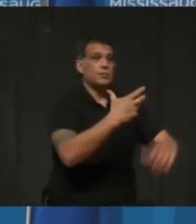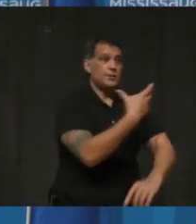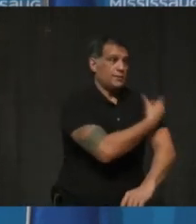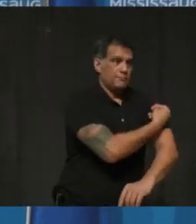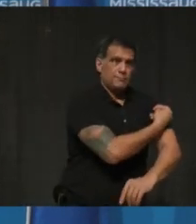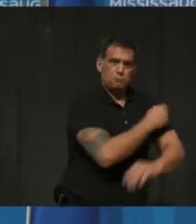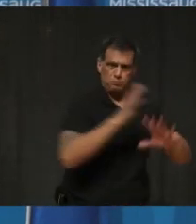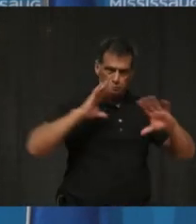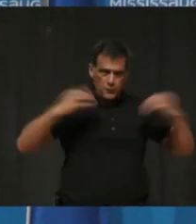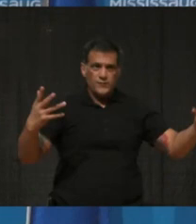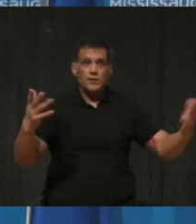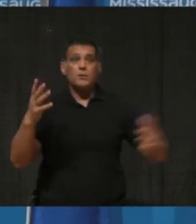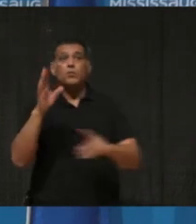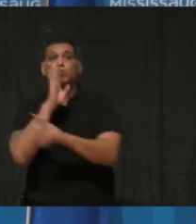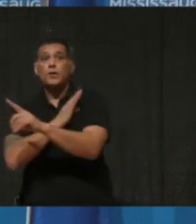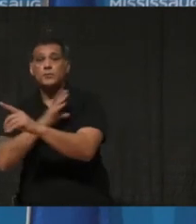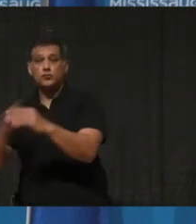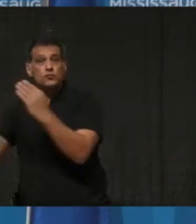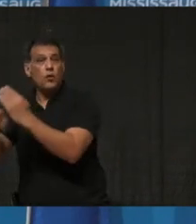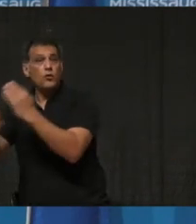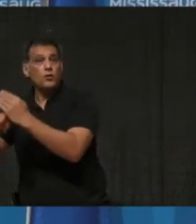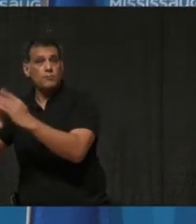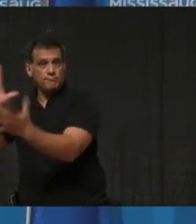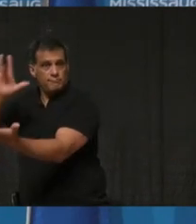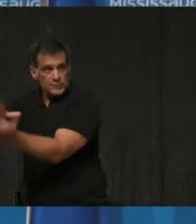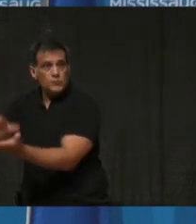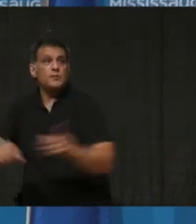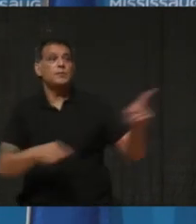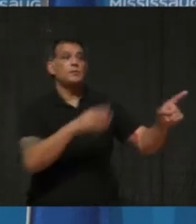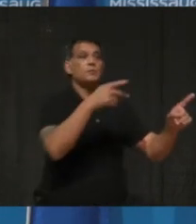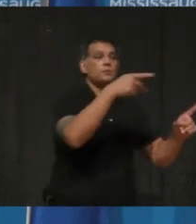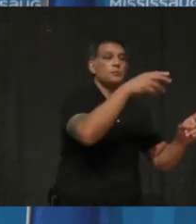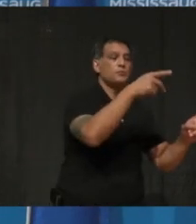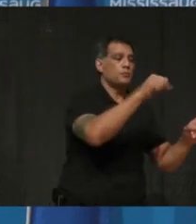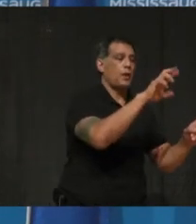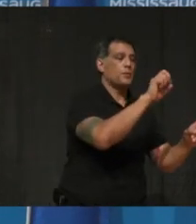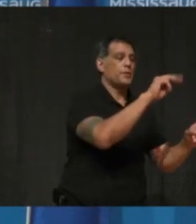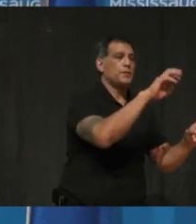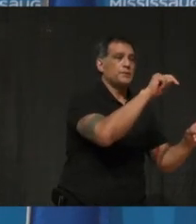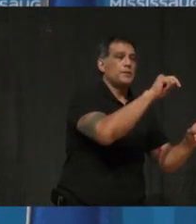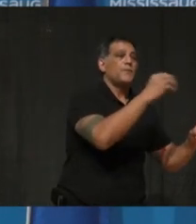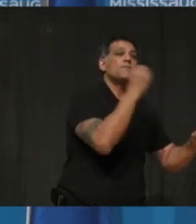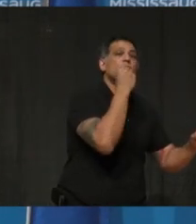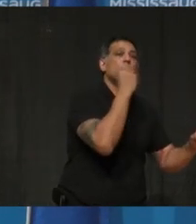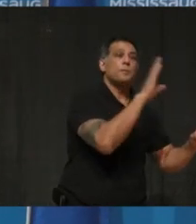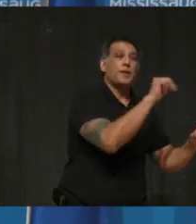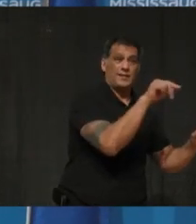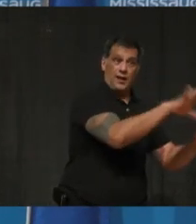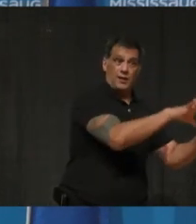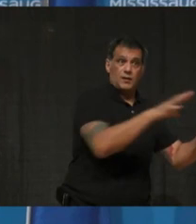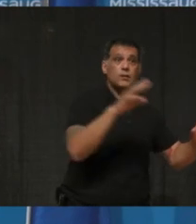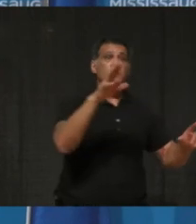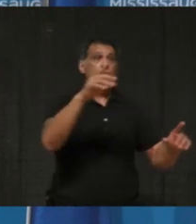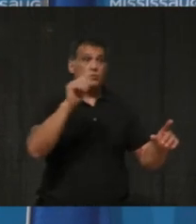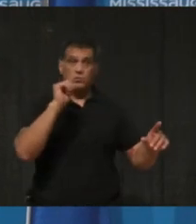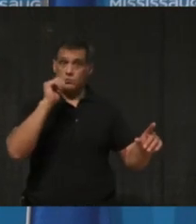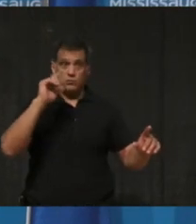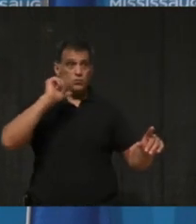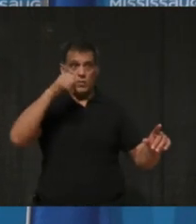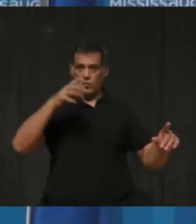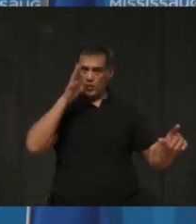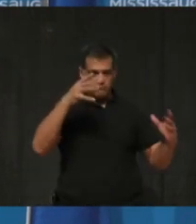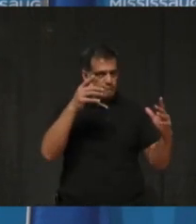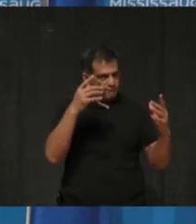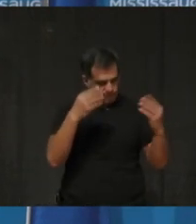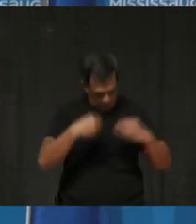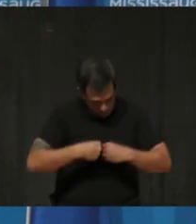at the Brampton Soccer Centre and Paramount Fine Food Centre at my regional council presentation tomorrow. I intend to present more sites